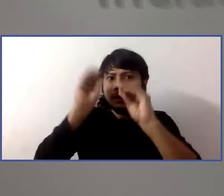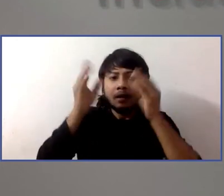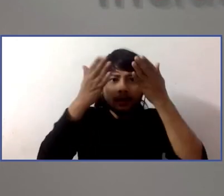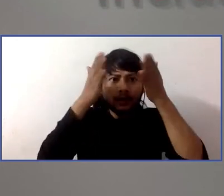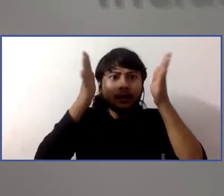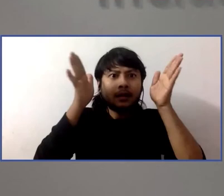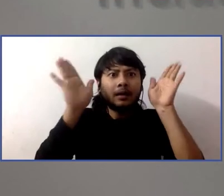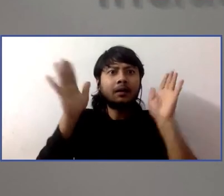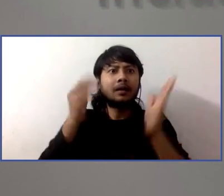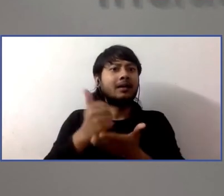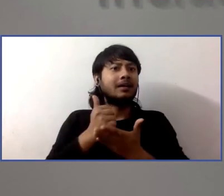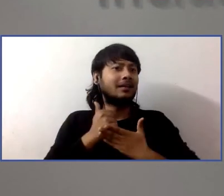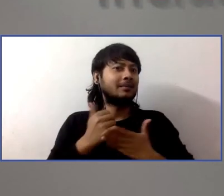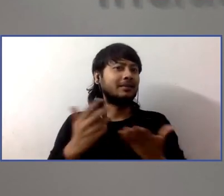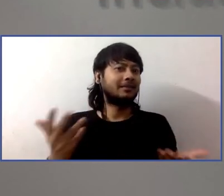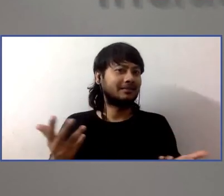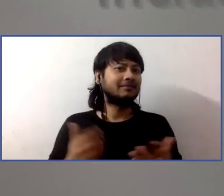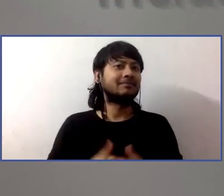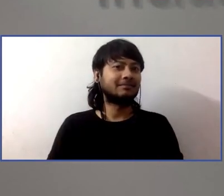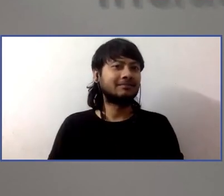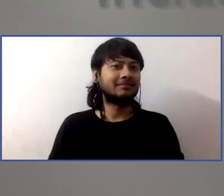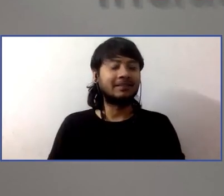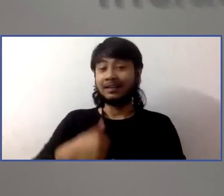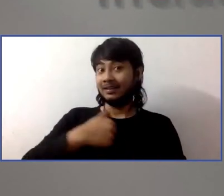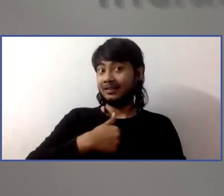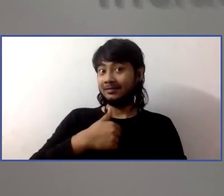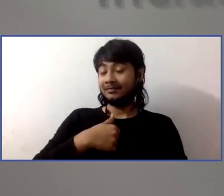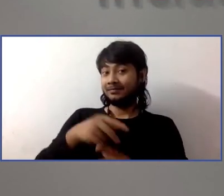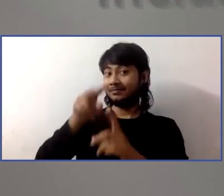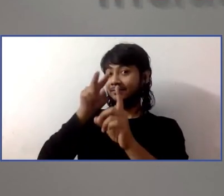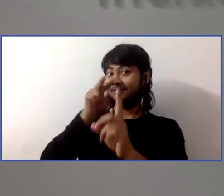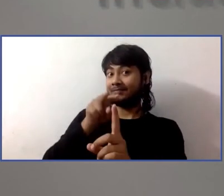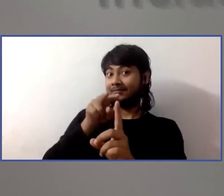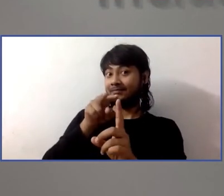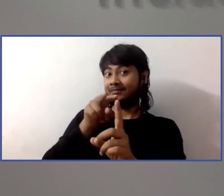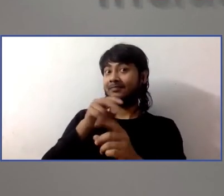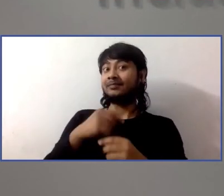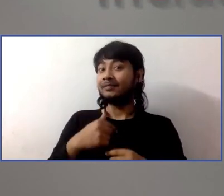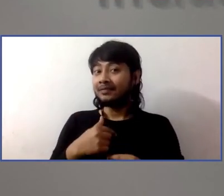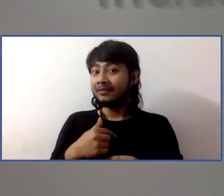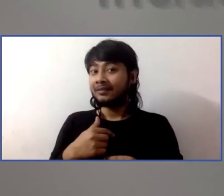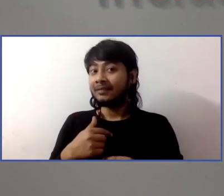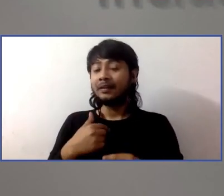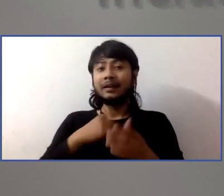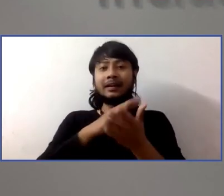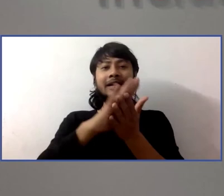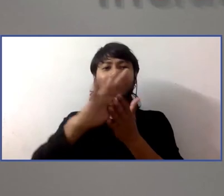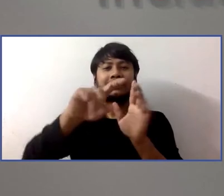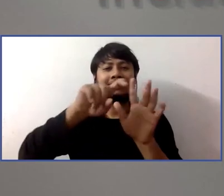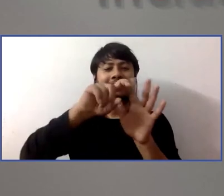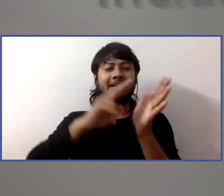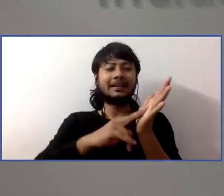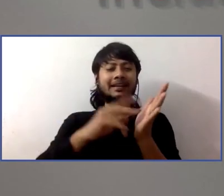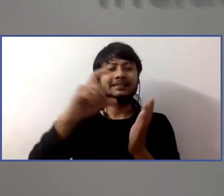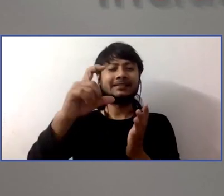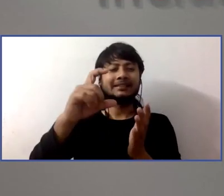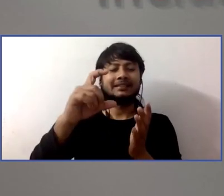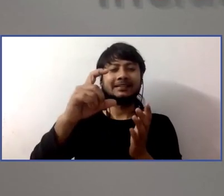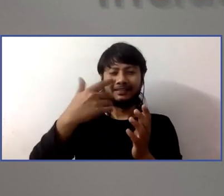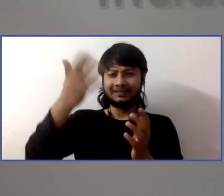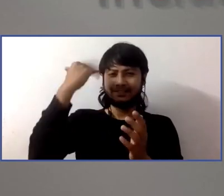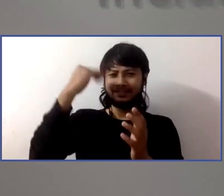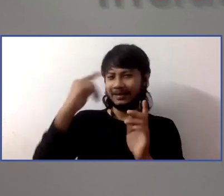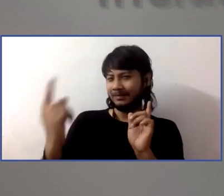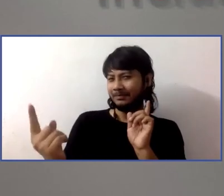you know, the one thing that comes to mind the most is something that I said to the Helen Keller National Center during our very first meeting, I said to them,